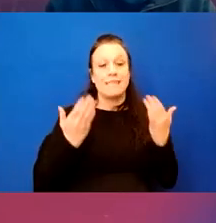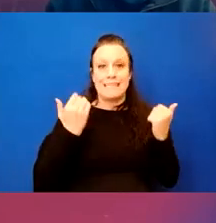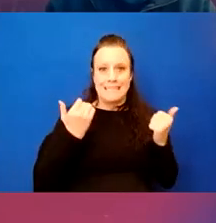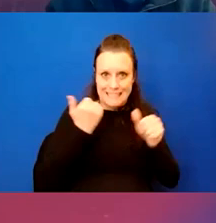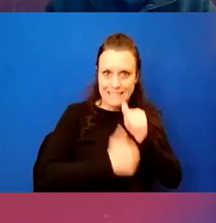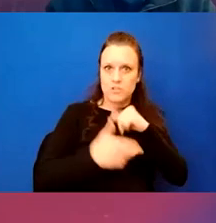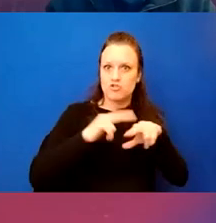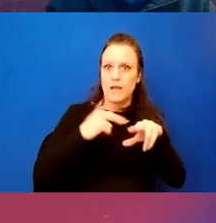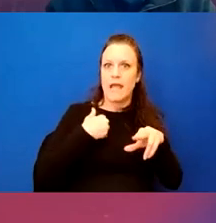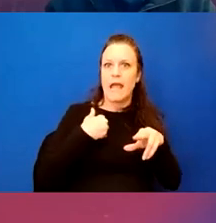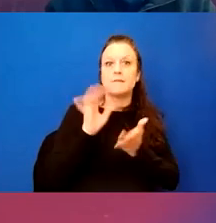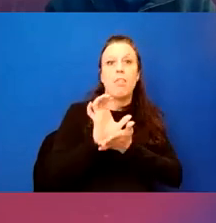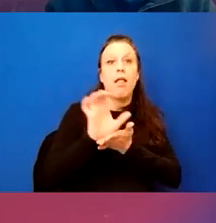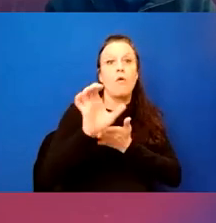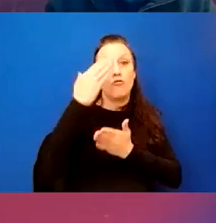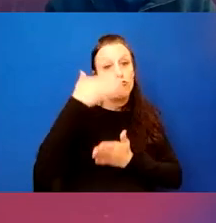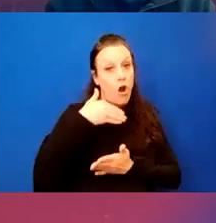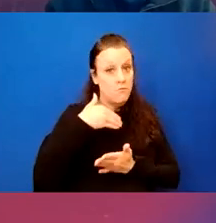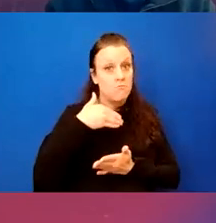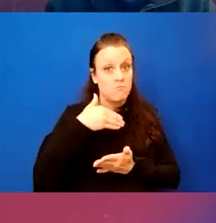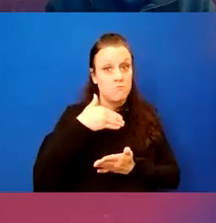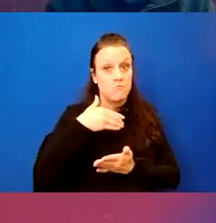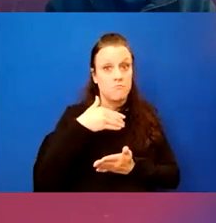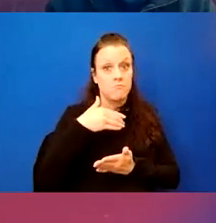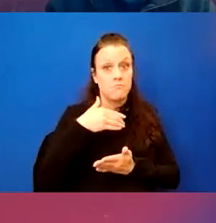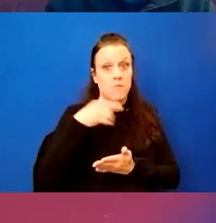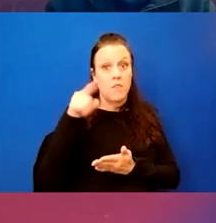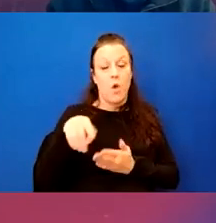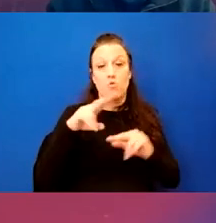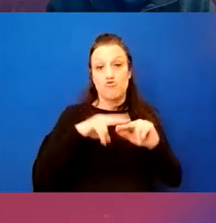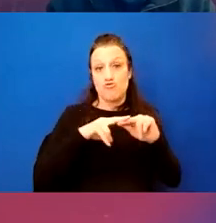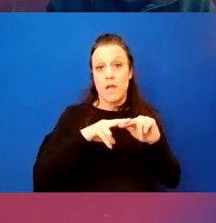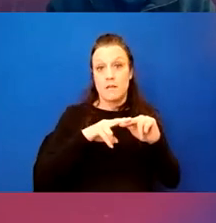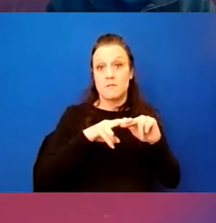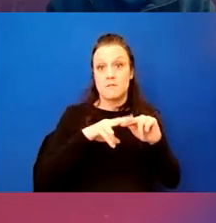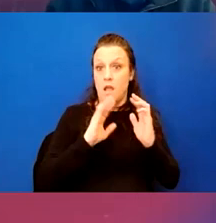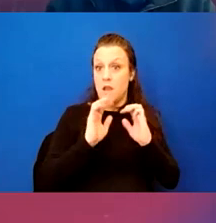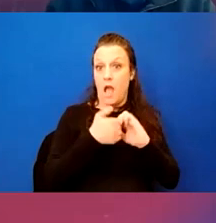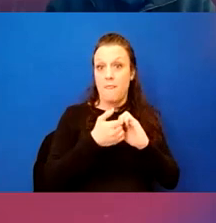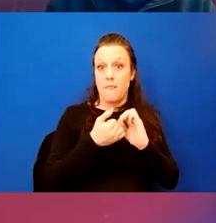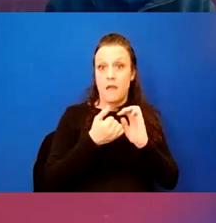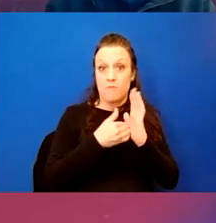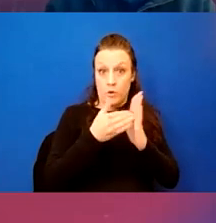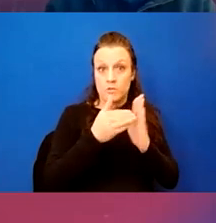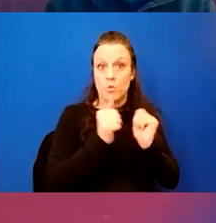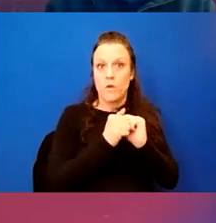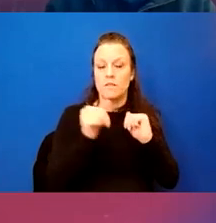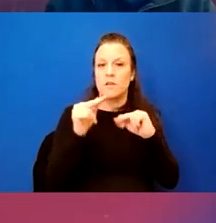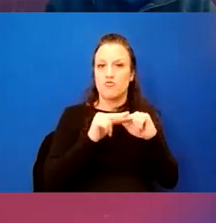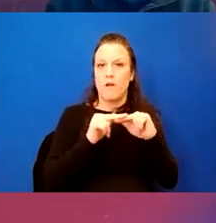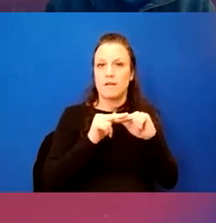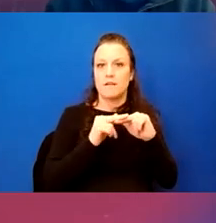has a little plow on the front of it. Um, and the way that those trains run and how they, the frequency with the, which, which they run